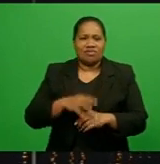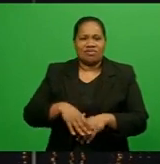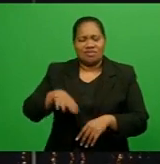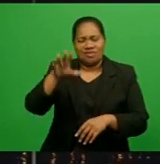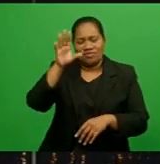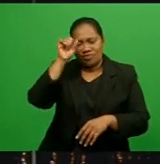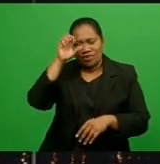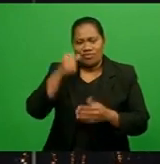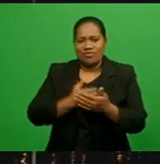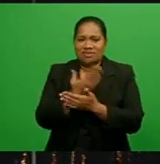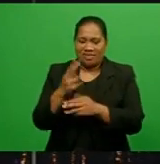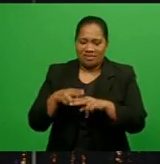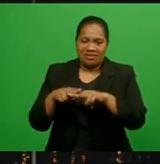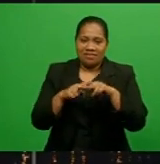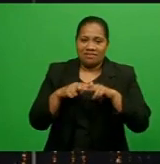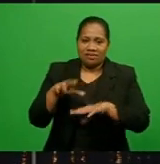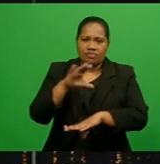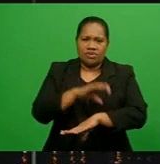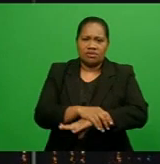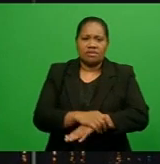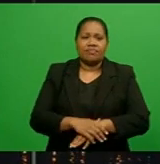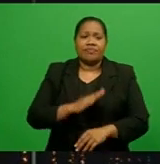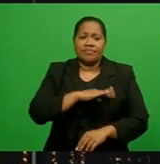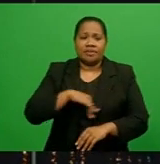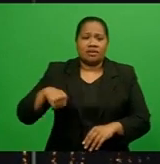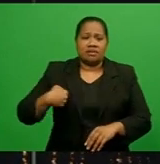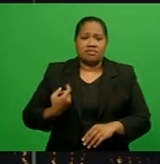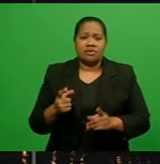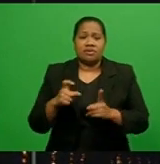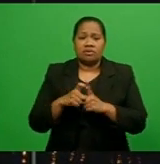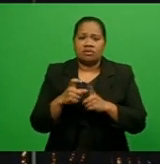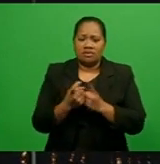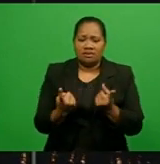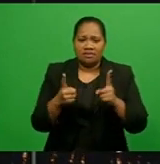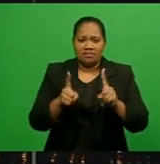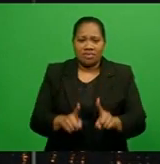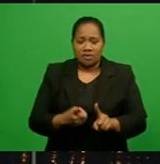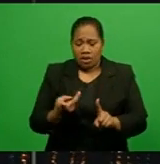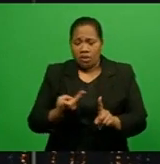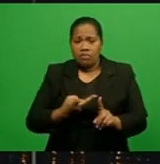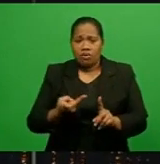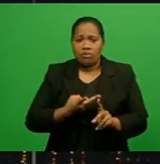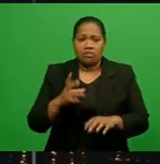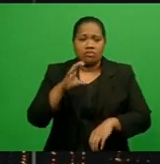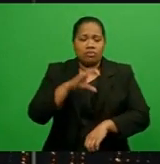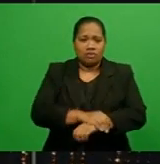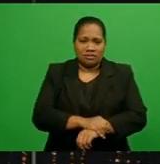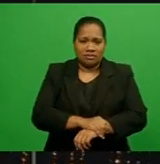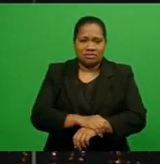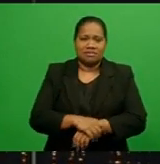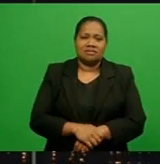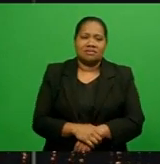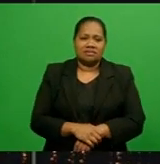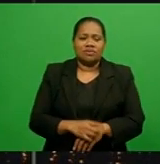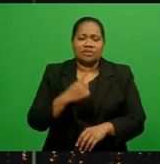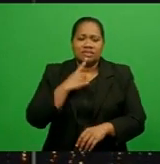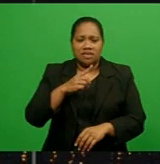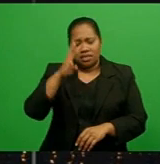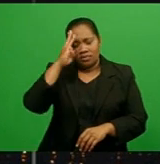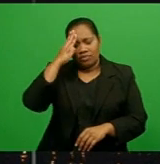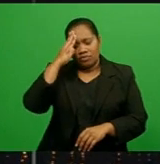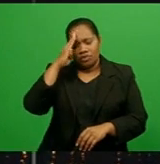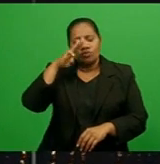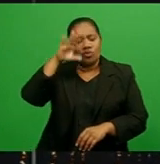Remembrance Day. She lost her husband and daughter, who were both police officers within a year, and says their memories will be cherished